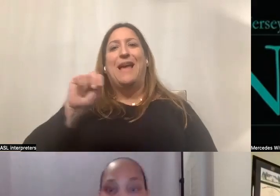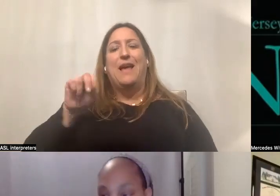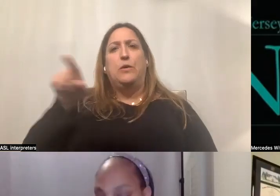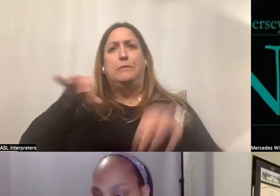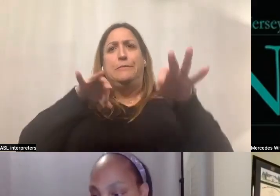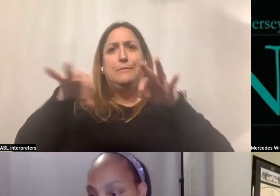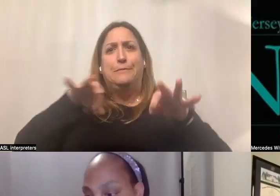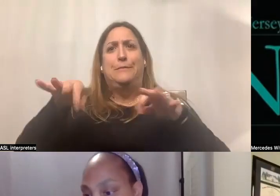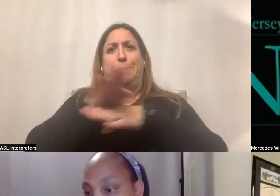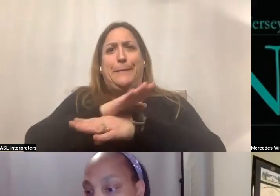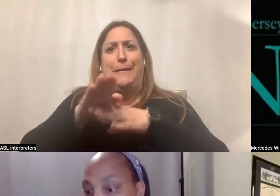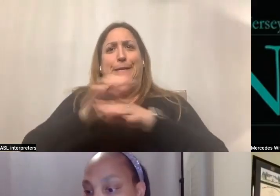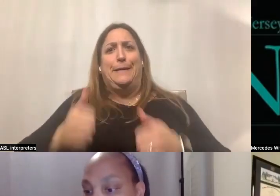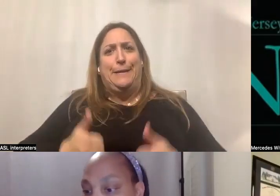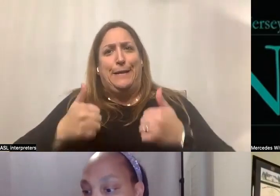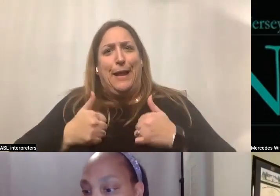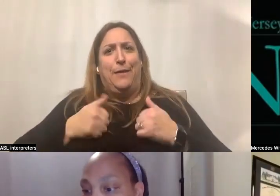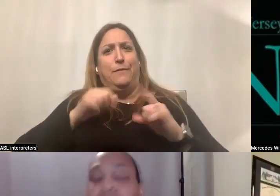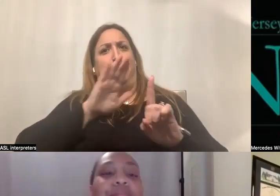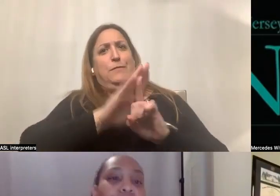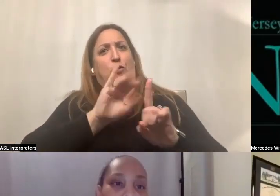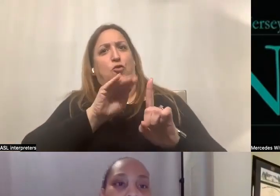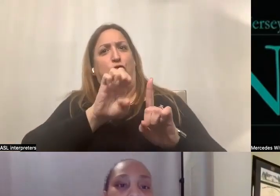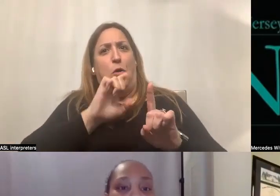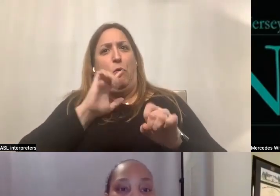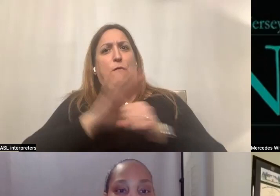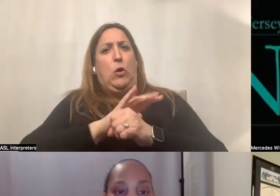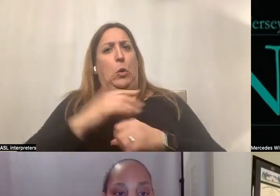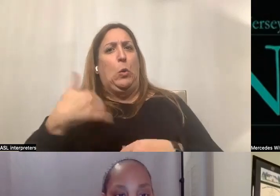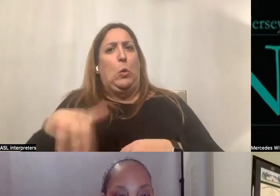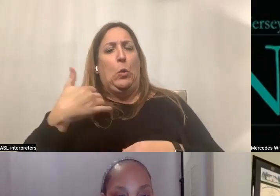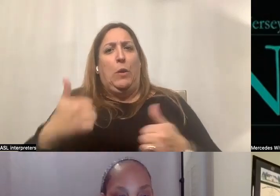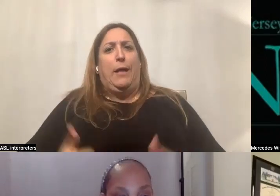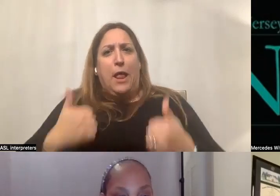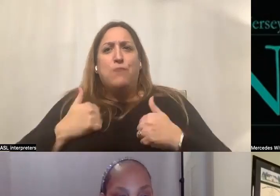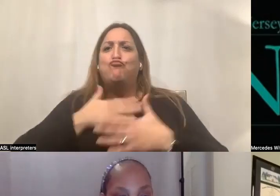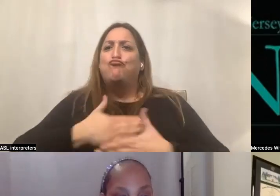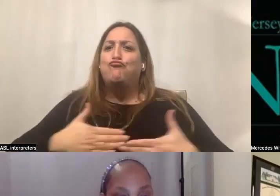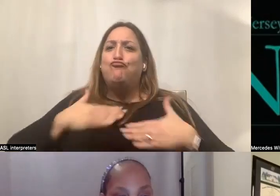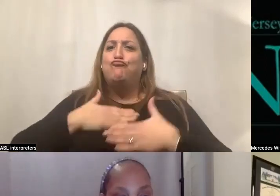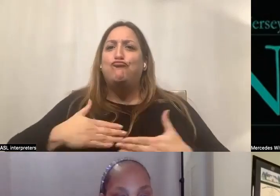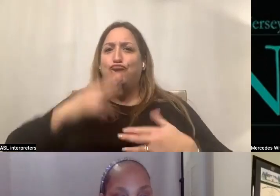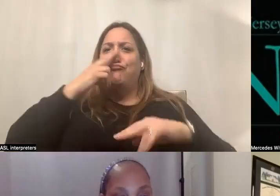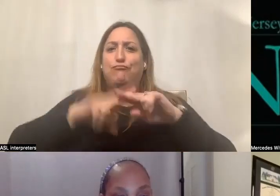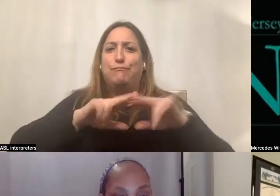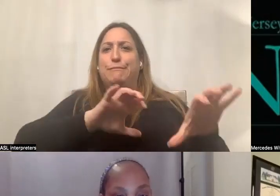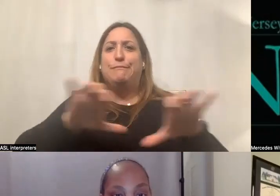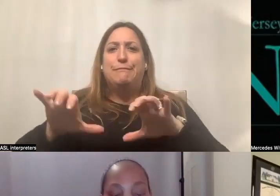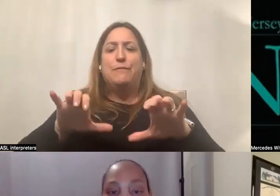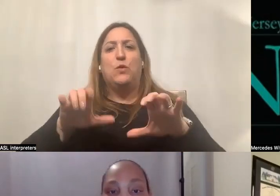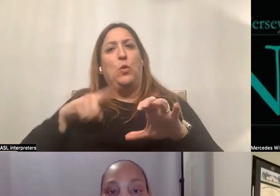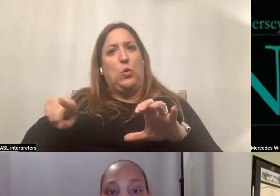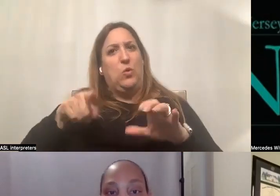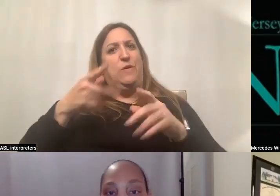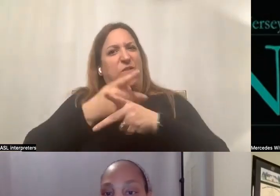life for Joe, um, very full, uh, life with lots of things that he enjoys doing. And you've found the way to manage